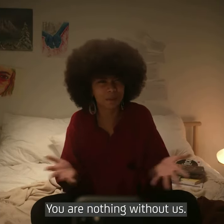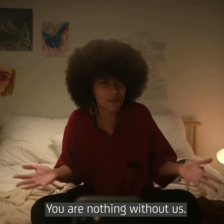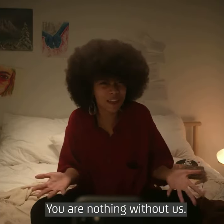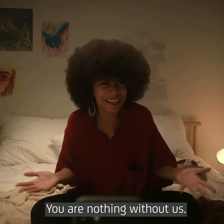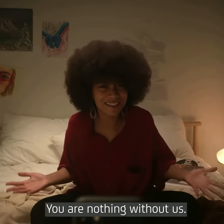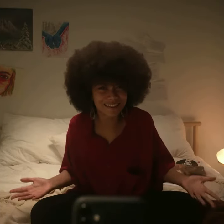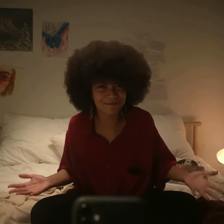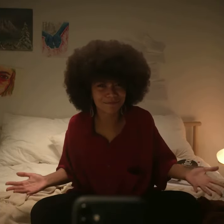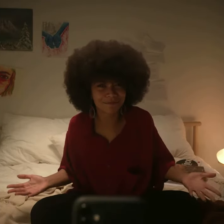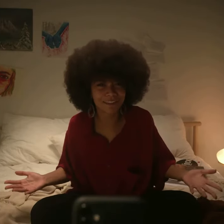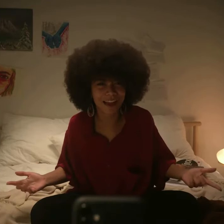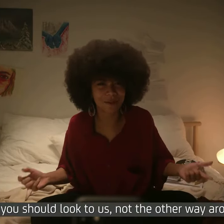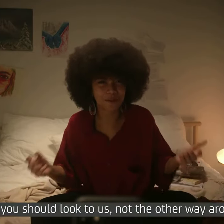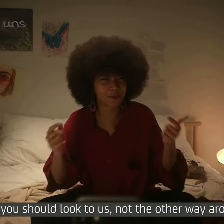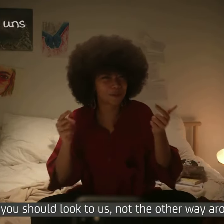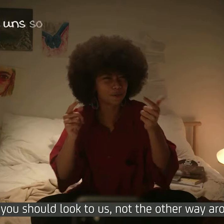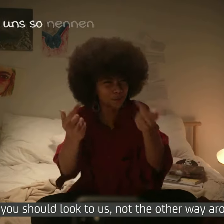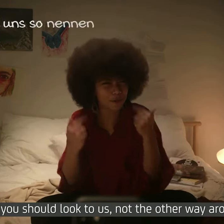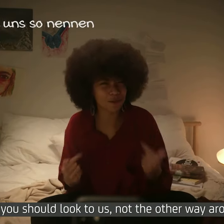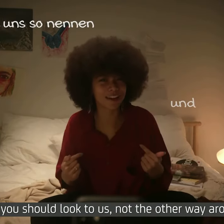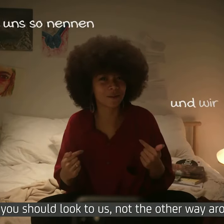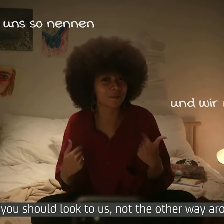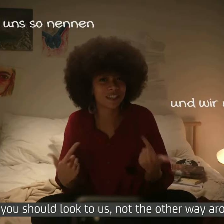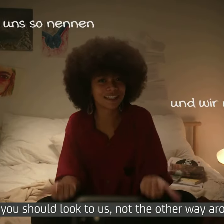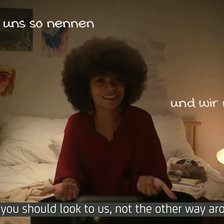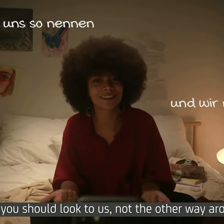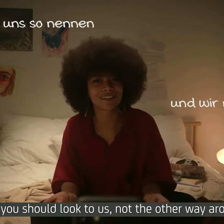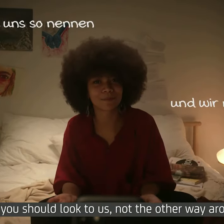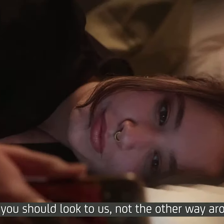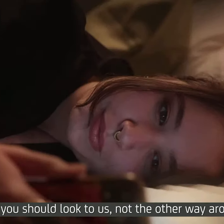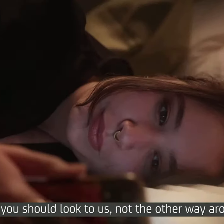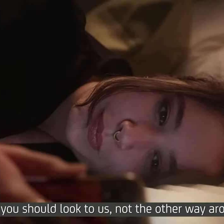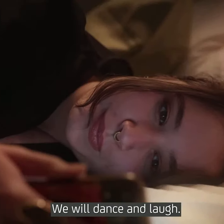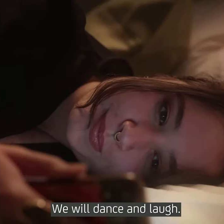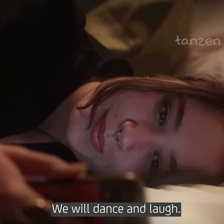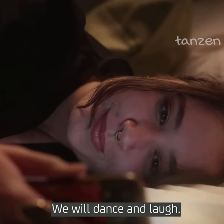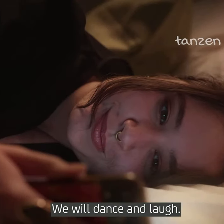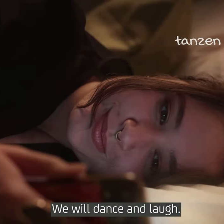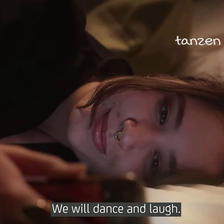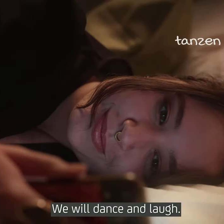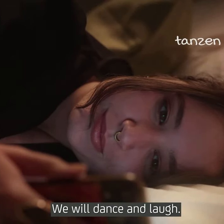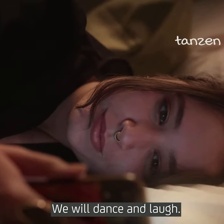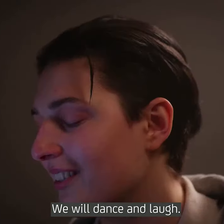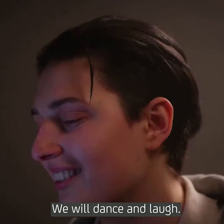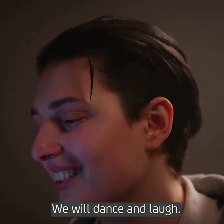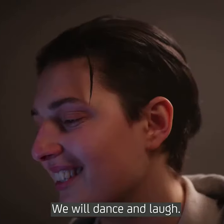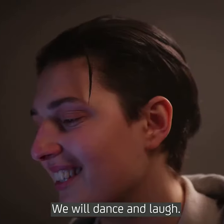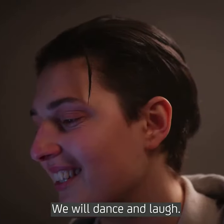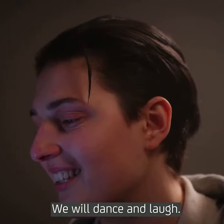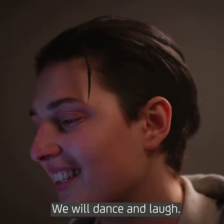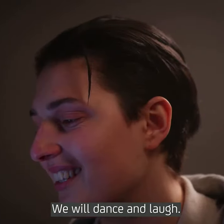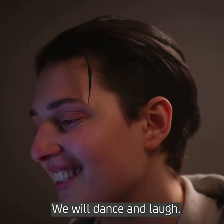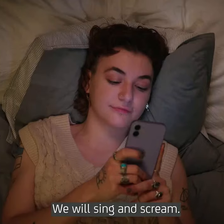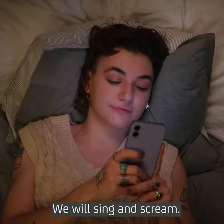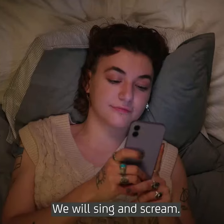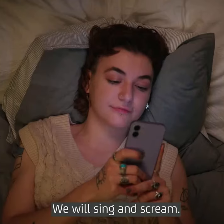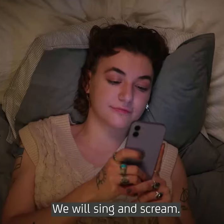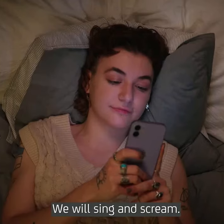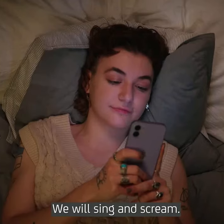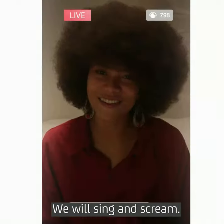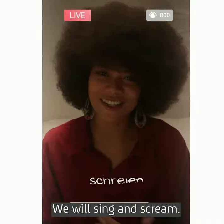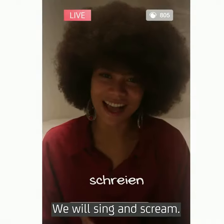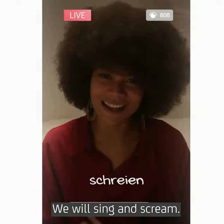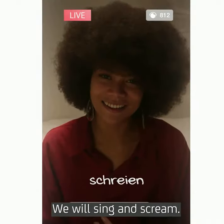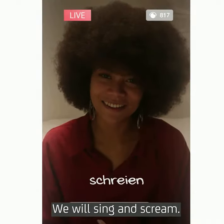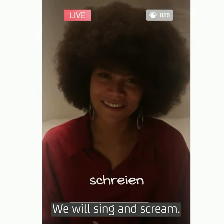da bist du nichts. Also solltest du uns so nennen und wir nicht dich. Wir werden tanzen und lachen. Wir werden